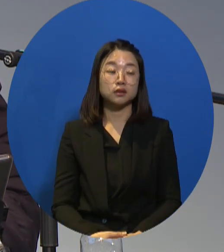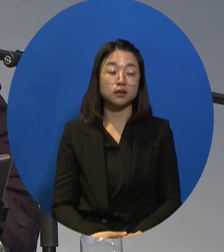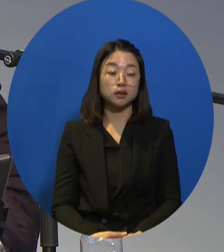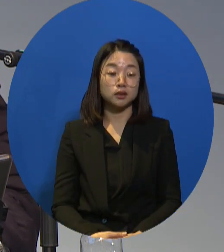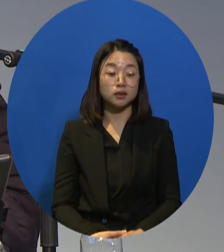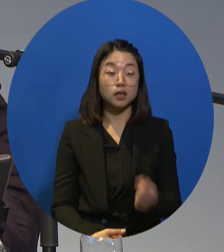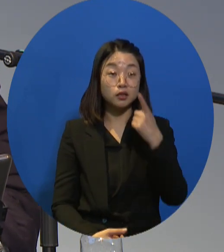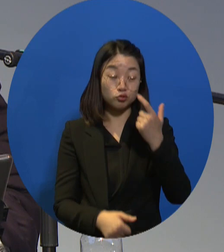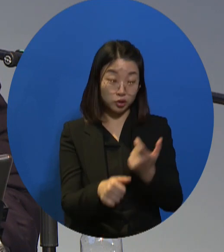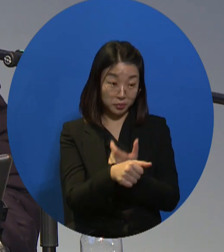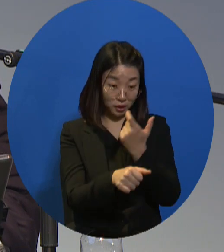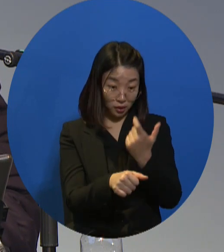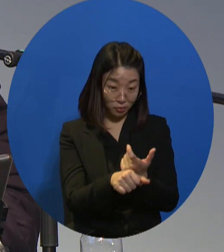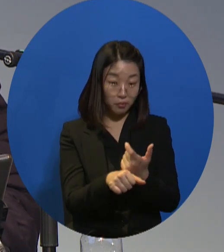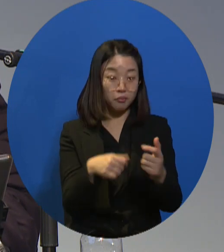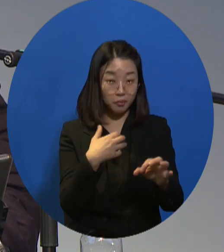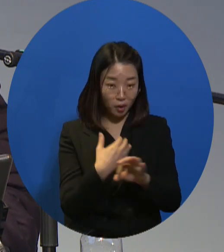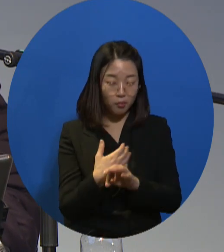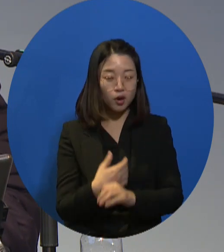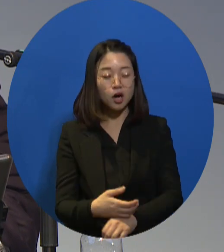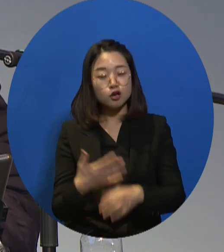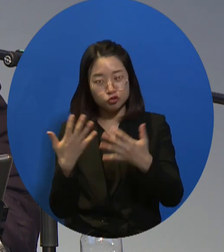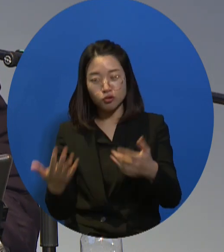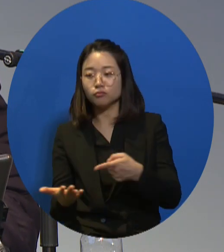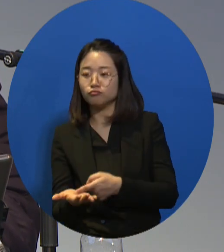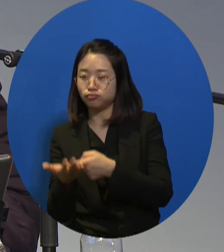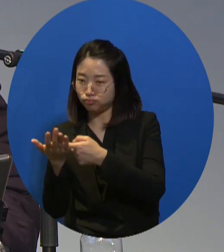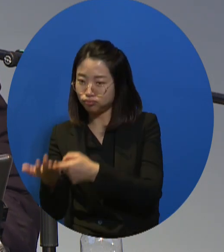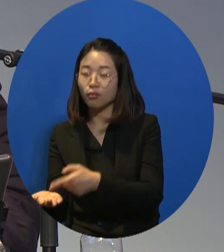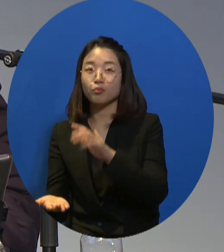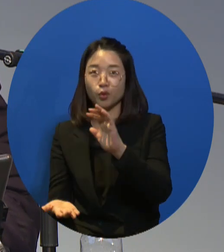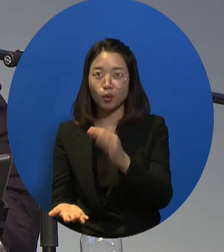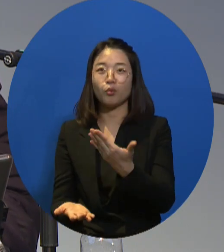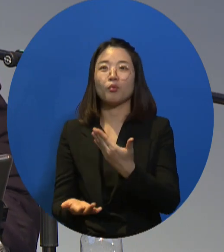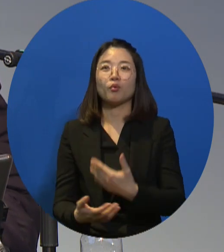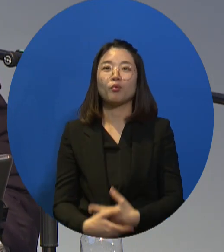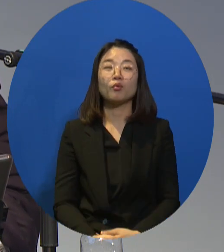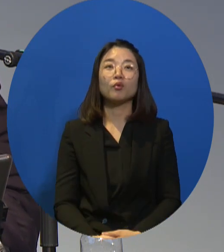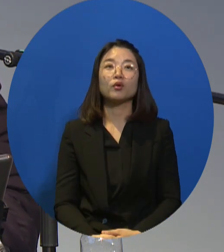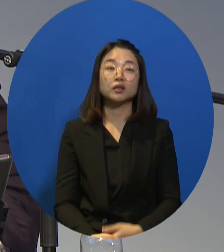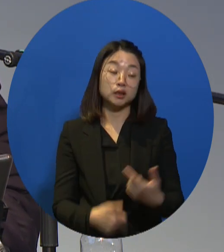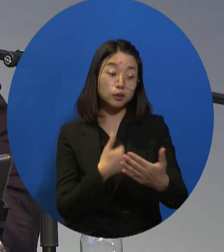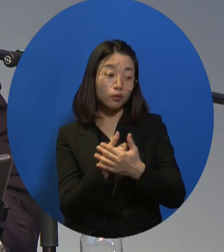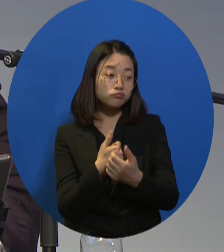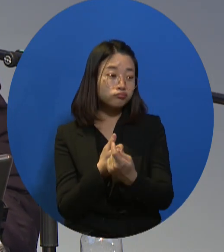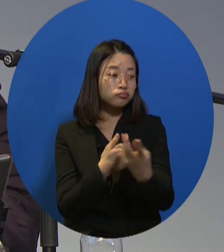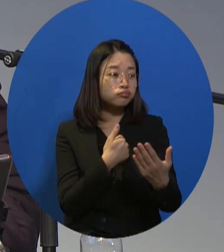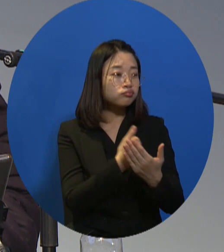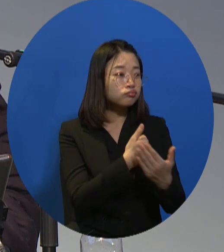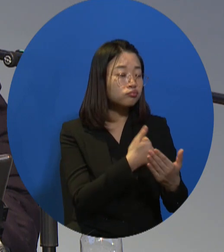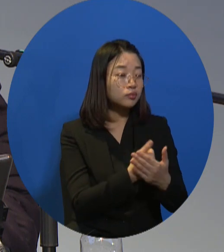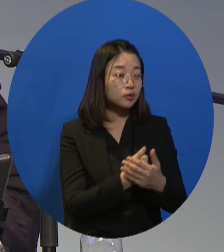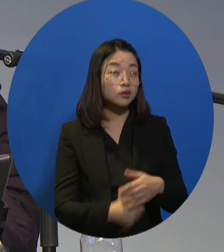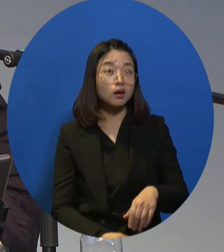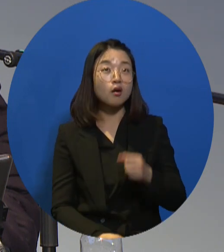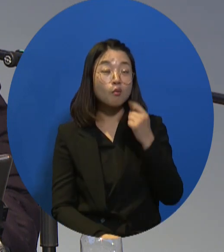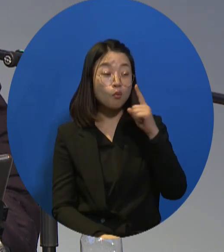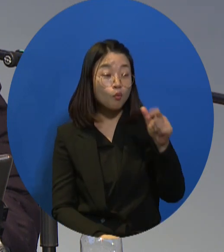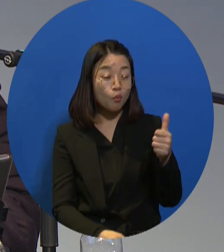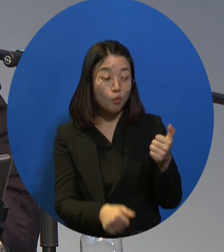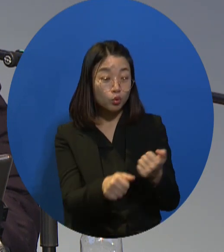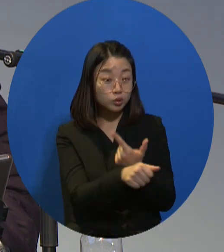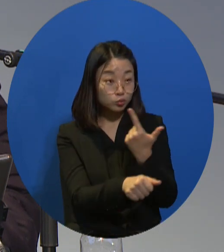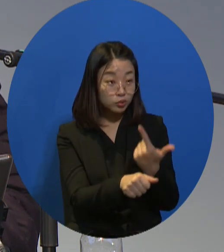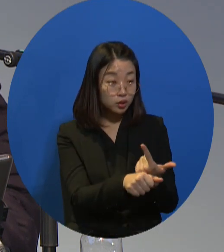60 hours qualifies that person to be able to utilize paid